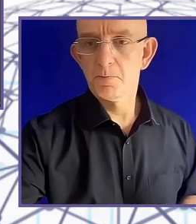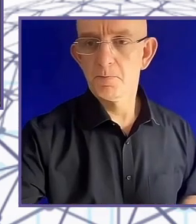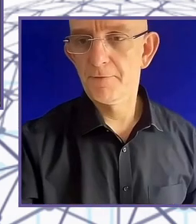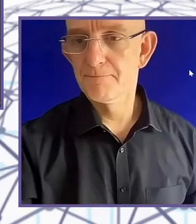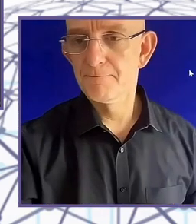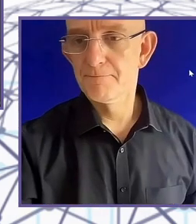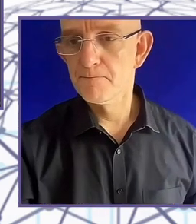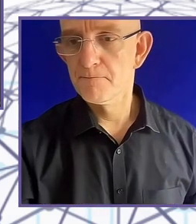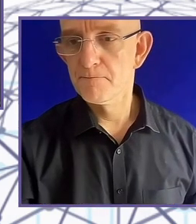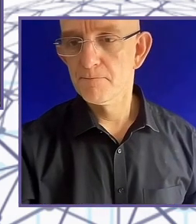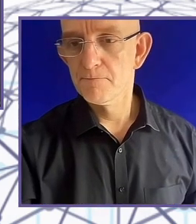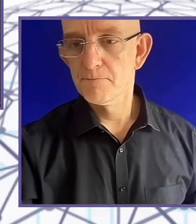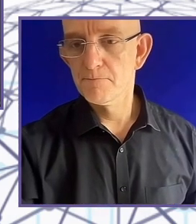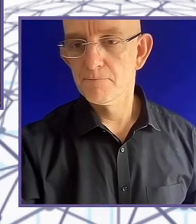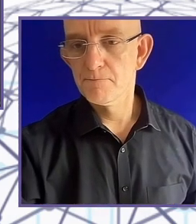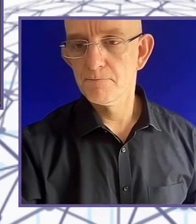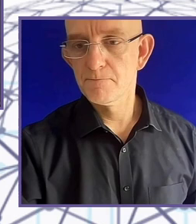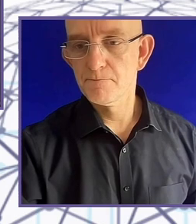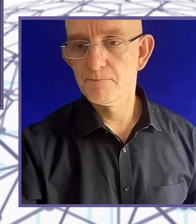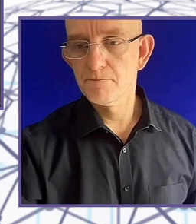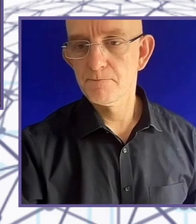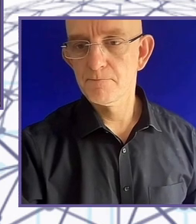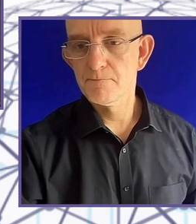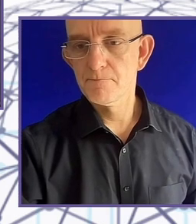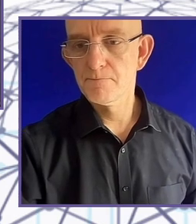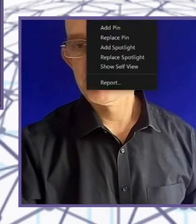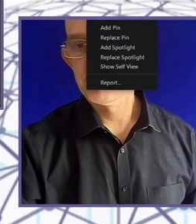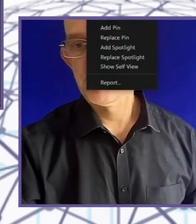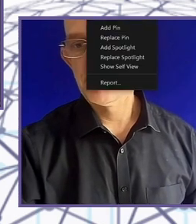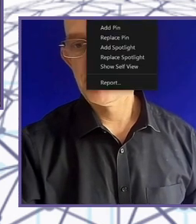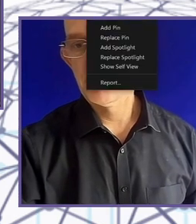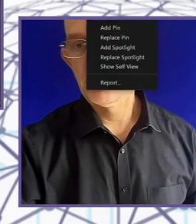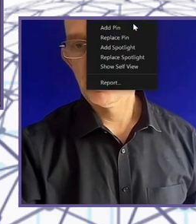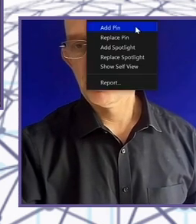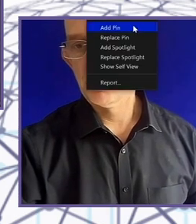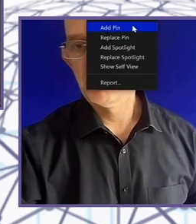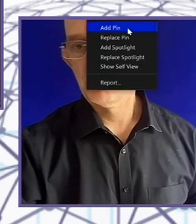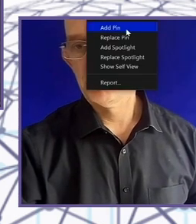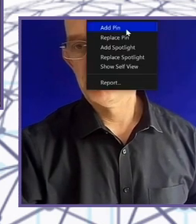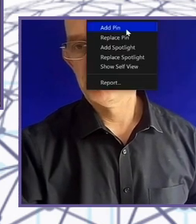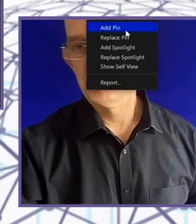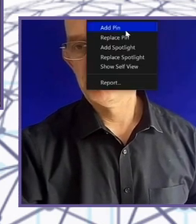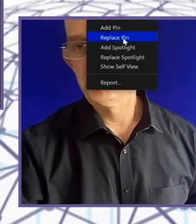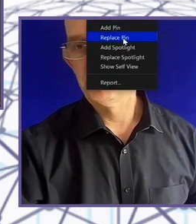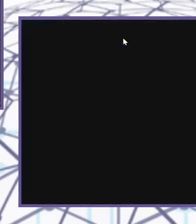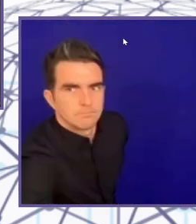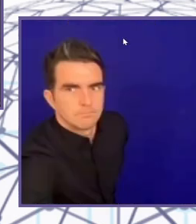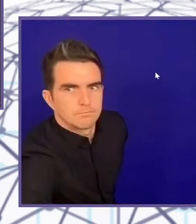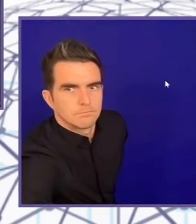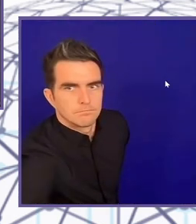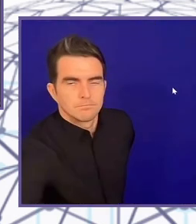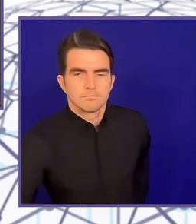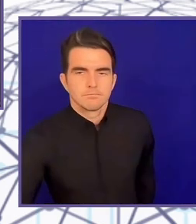hasn't stopped there. You can't stop Tiggy. Yeah, he's thinking about how to actually get this into people's hands. Yeah, and he